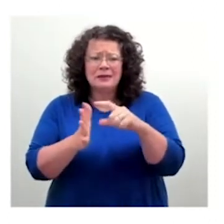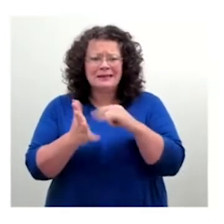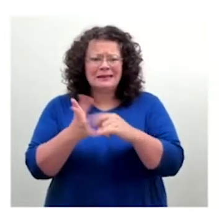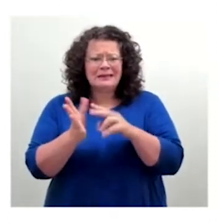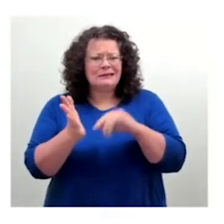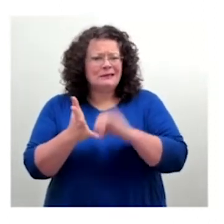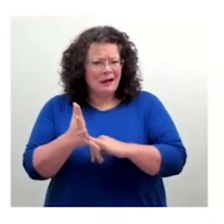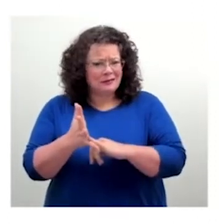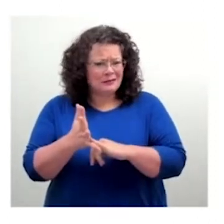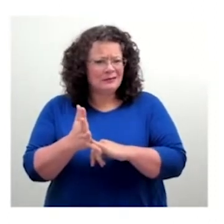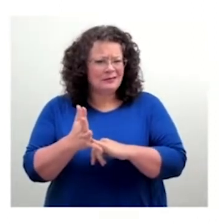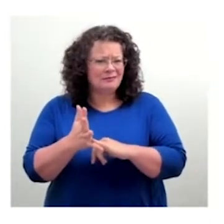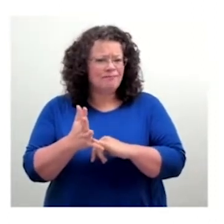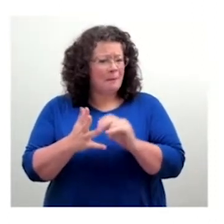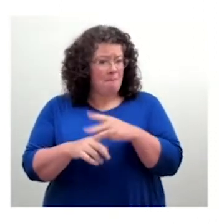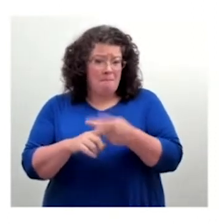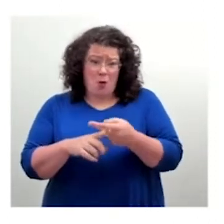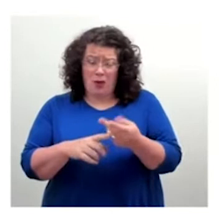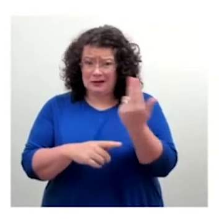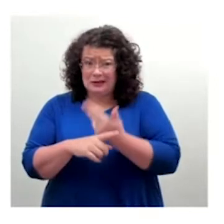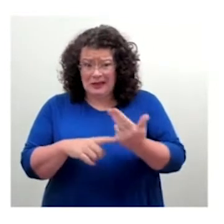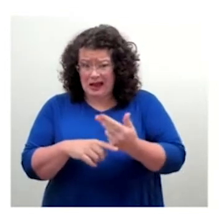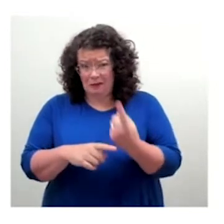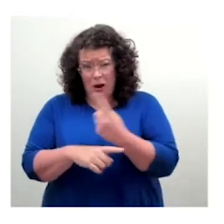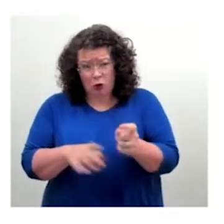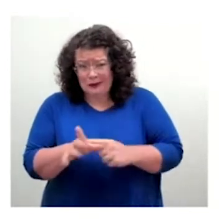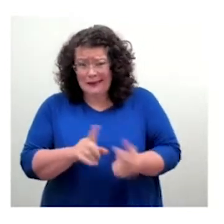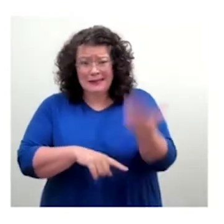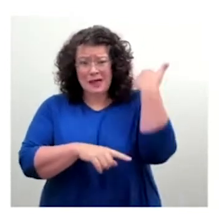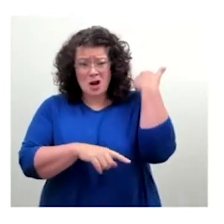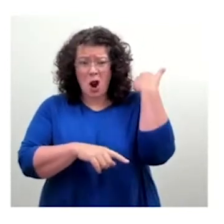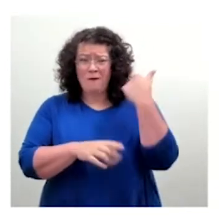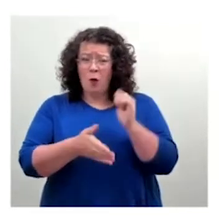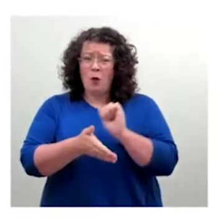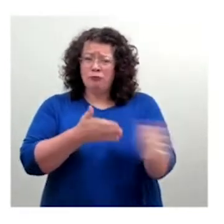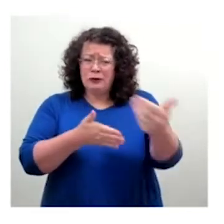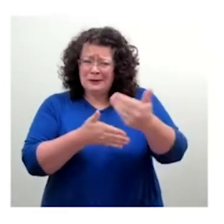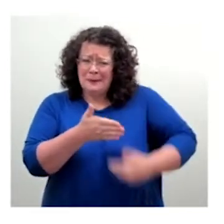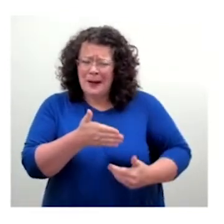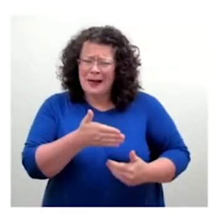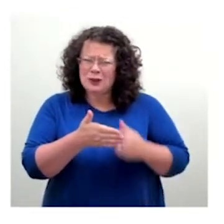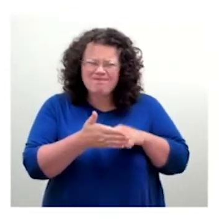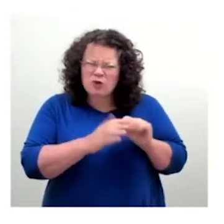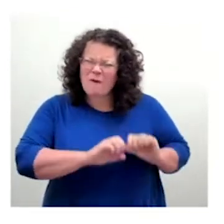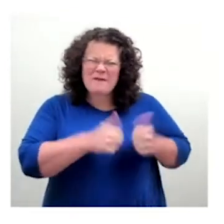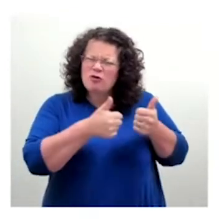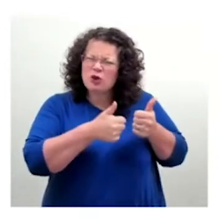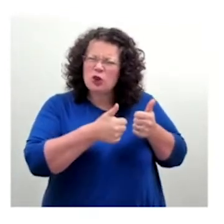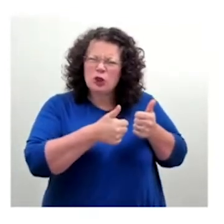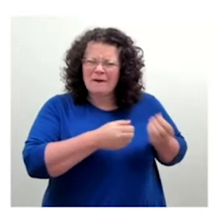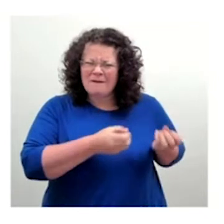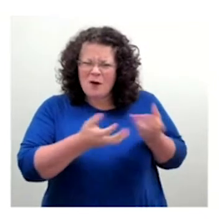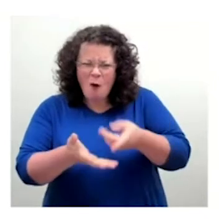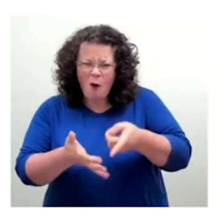to push for a better visual sort of typographic tone of voice. Shall I keep going, Sarah? Or